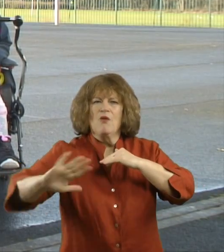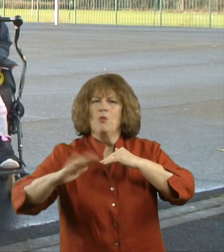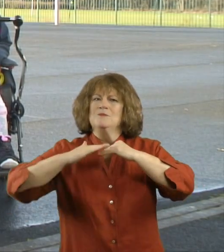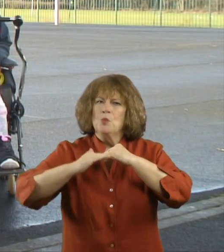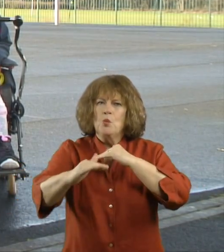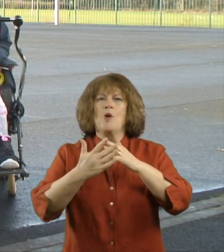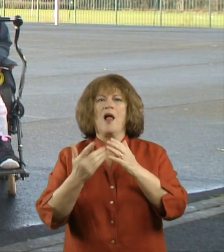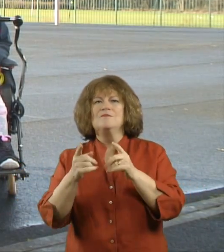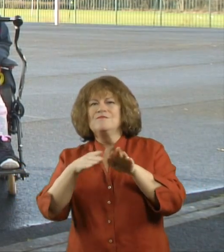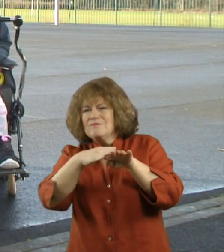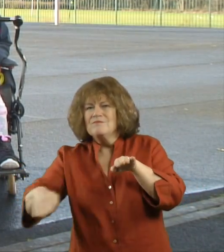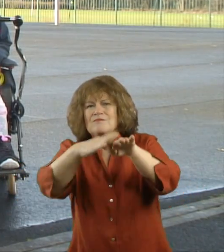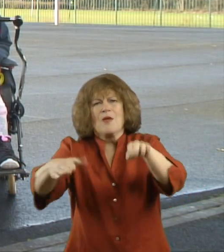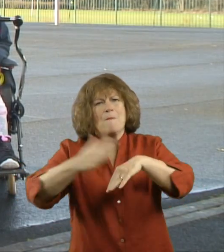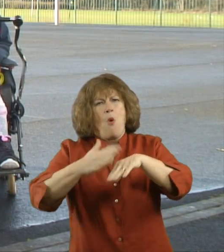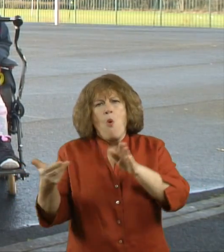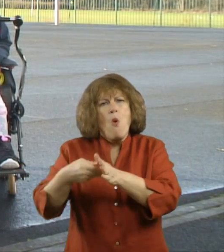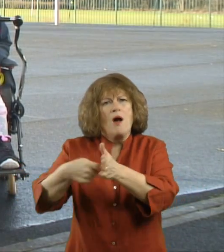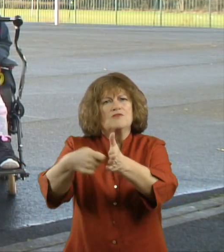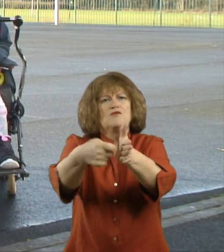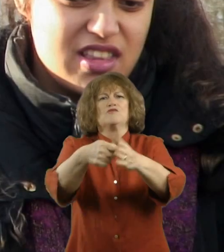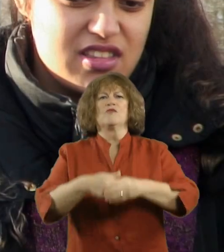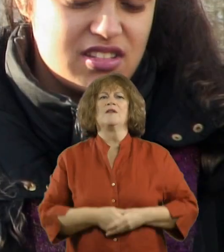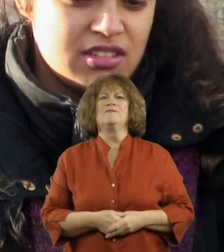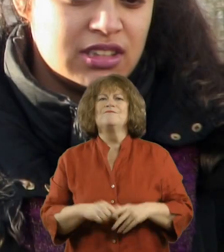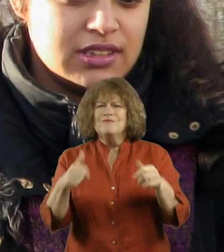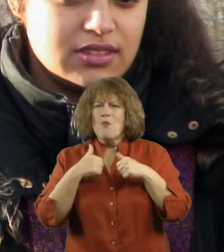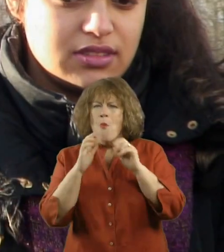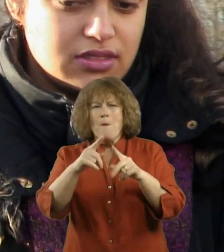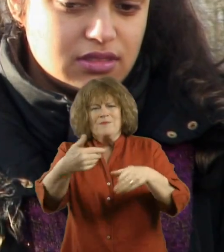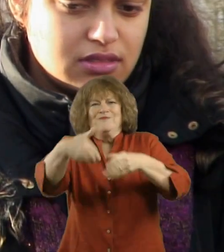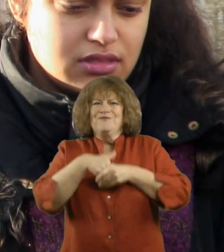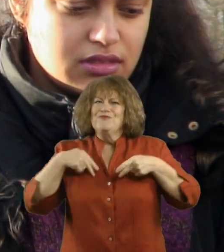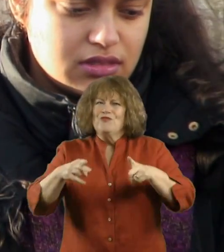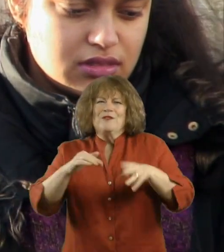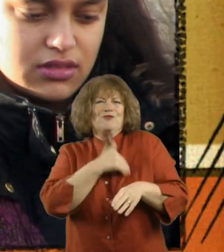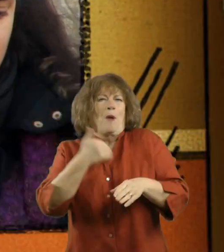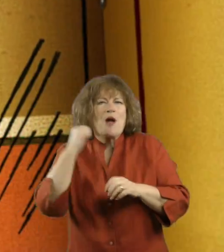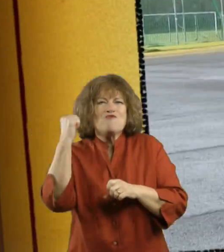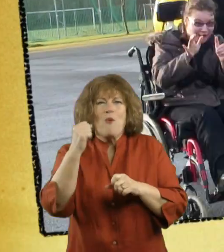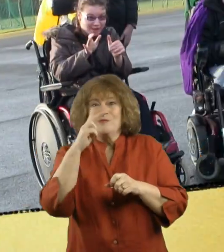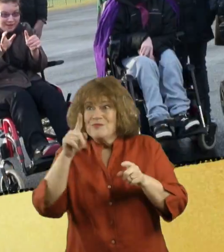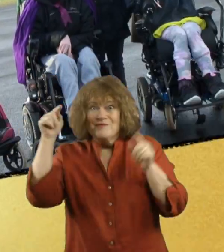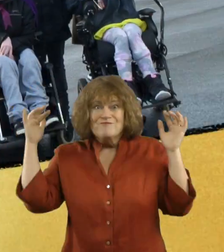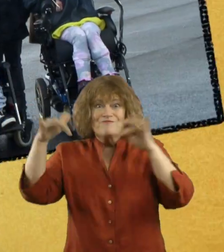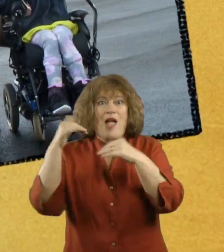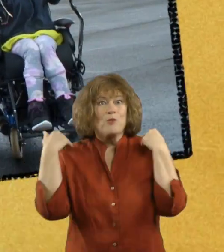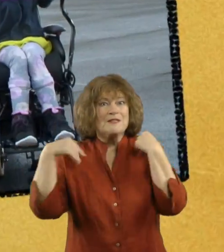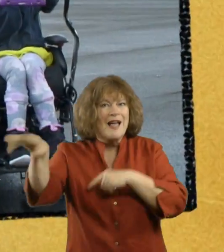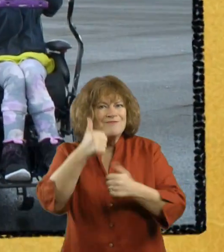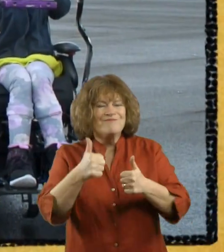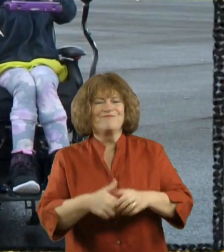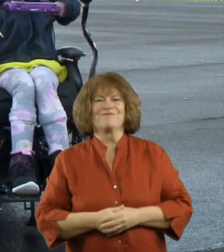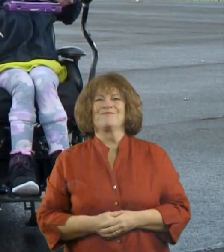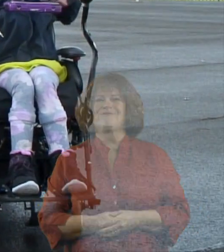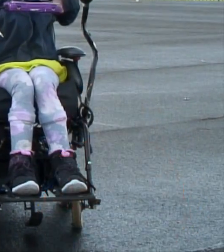smooth. Putting in more drug curves. We hope you enjoy us... us... To become street superheroes! See